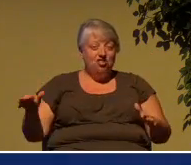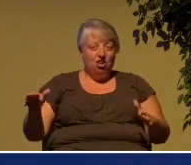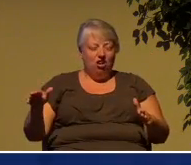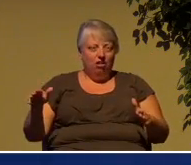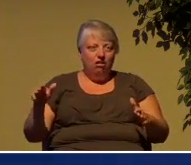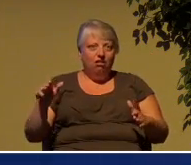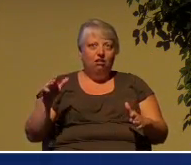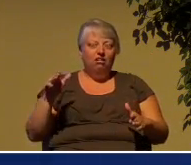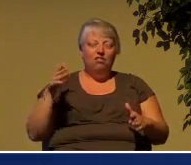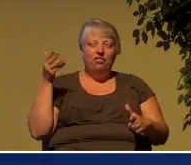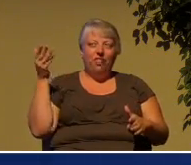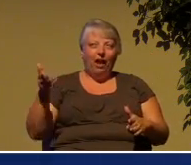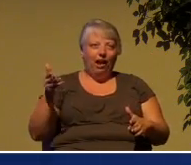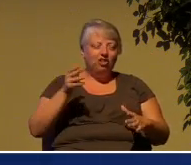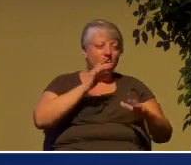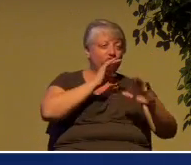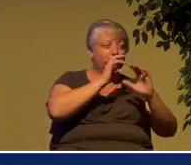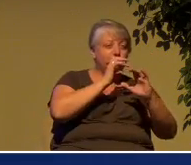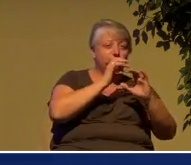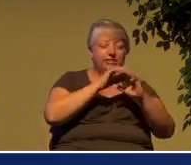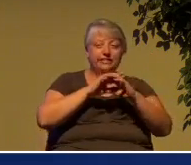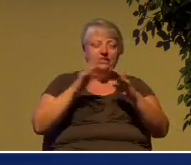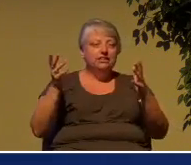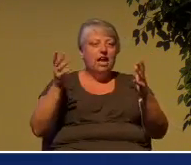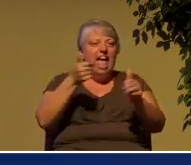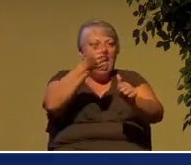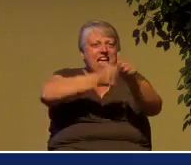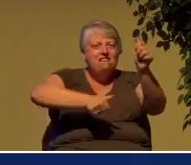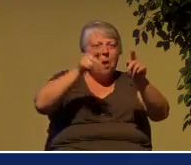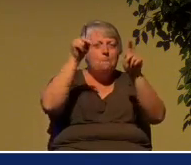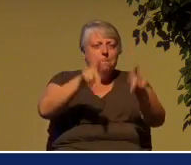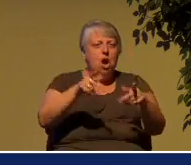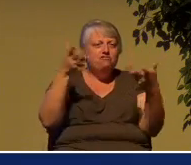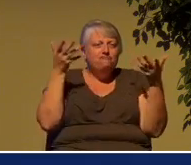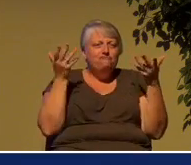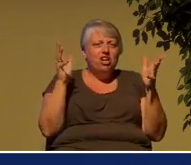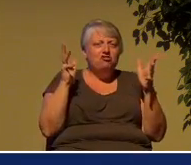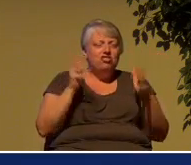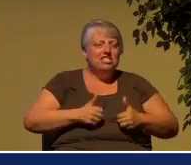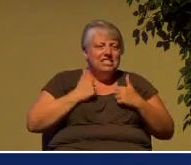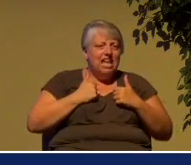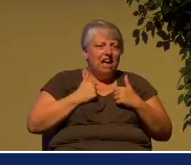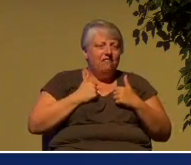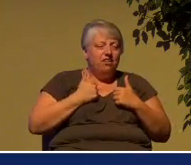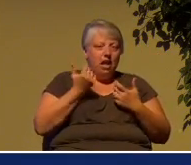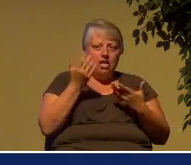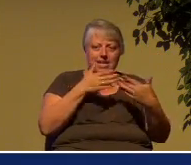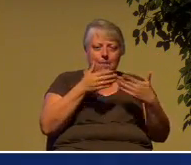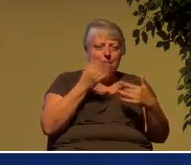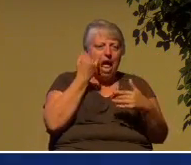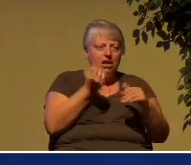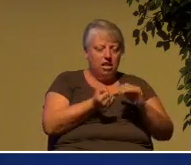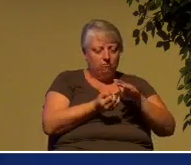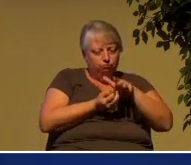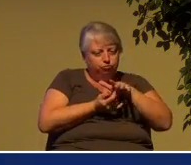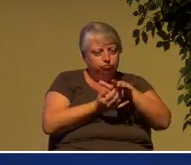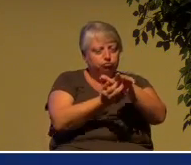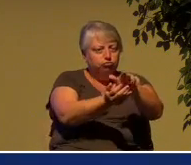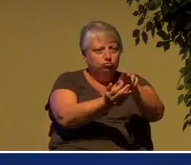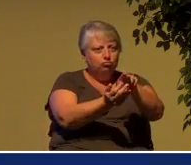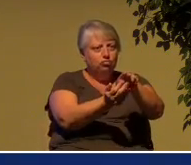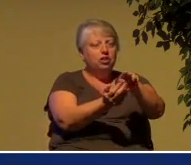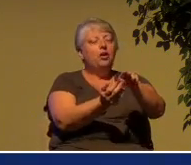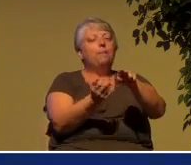doesn't matter if they were buried, cremated, or drowned in the ocean, all the bodies are going